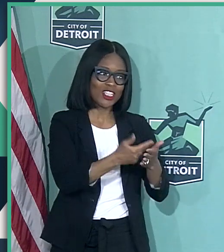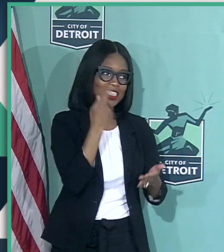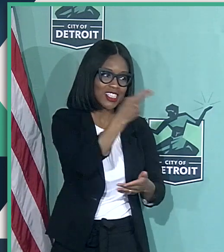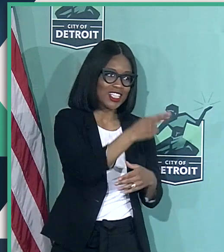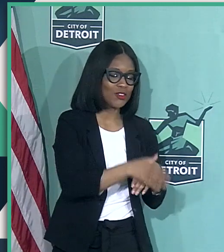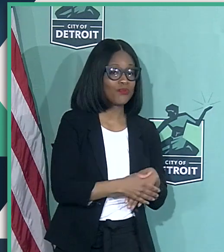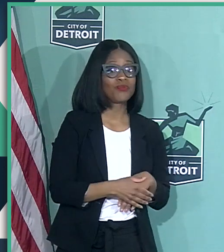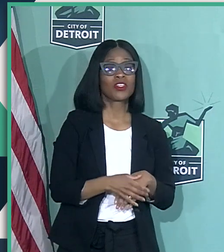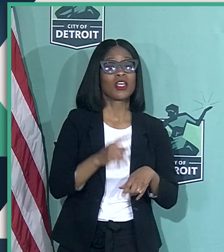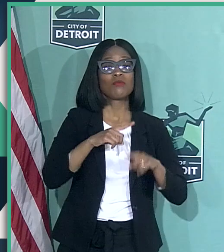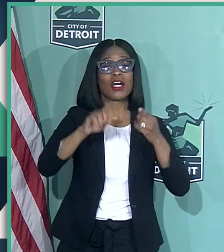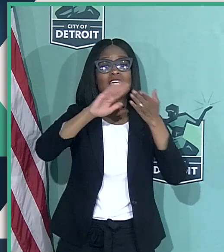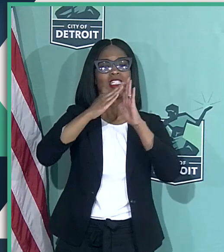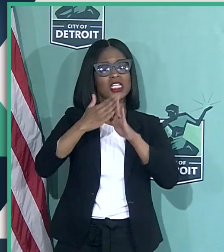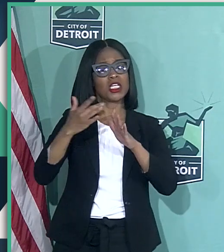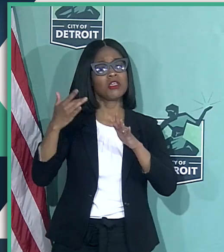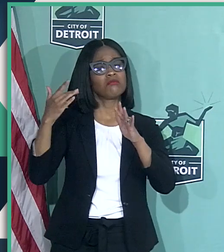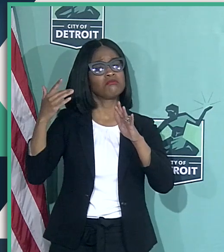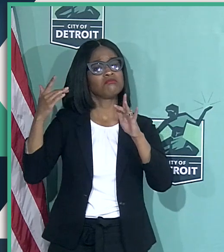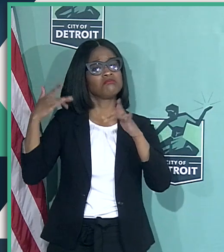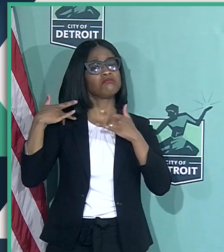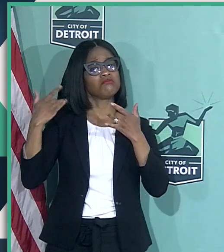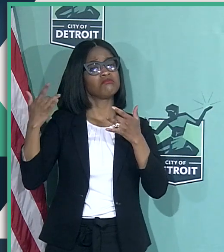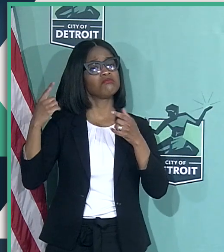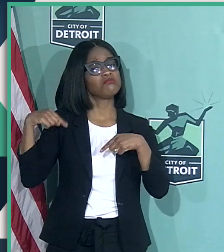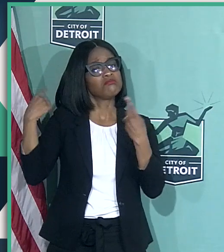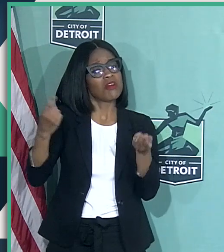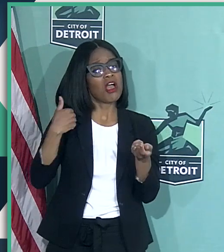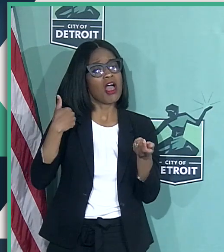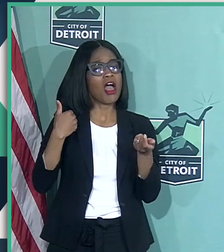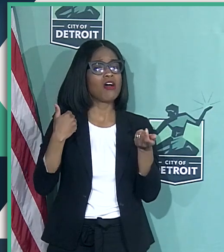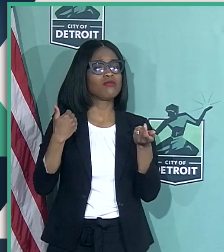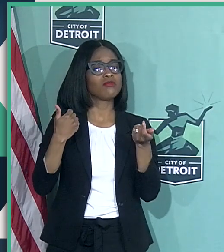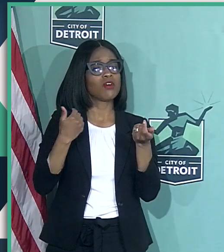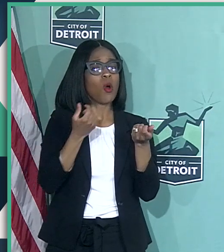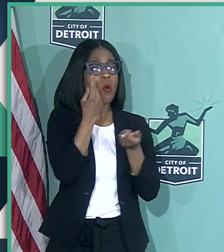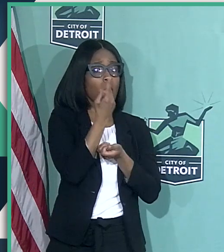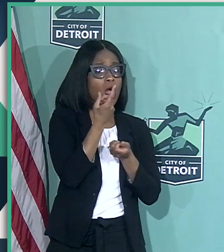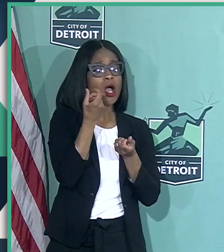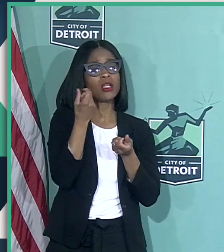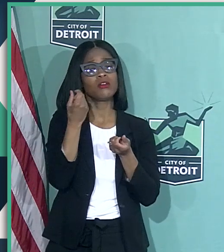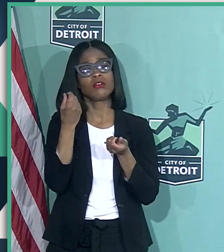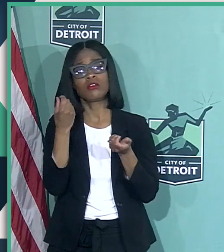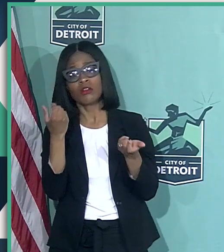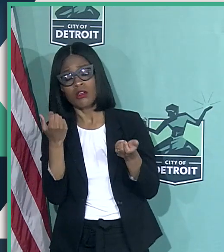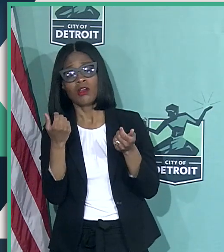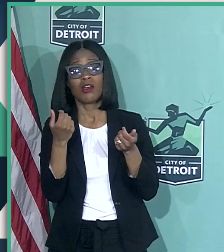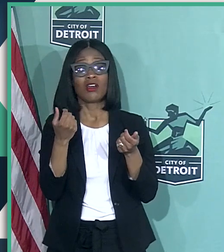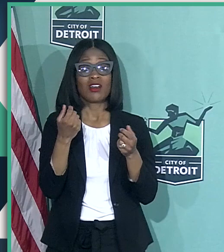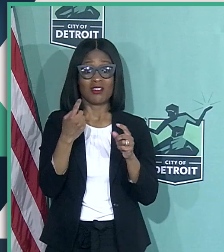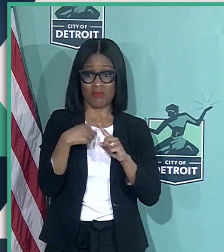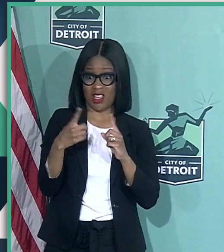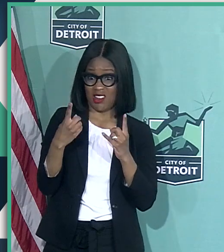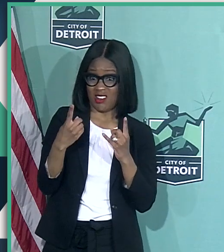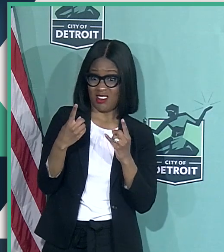The city traditionally has had at most one deputy mayor, sometimes no deputy mayors. Now we'll have two.